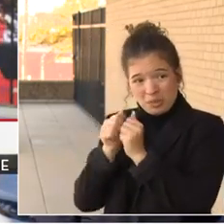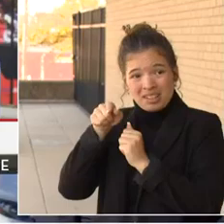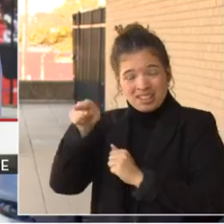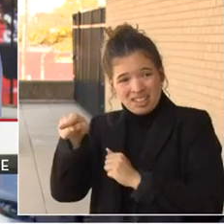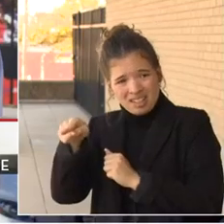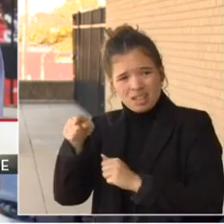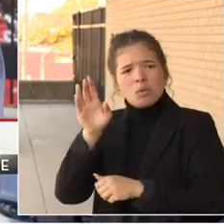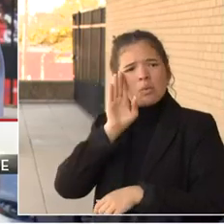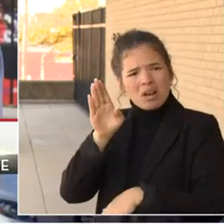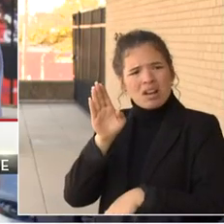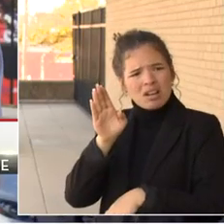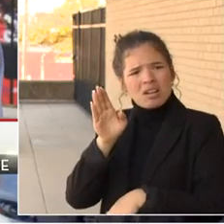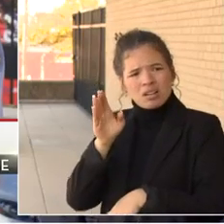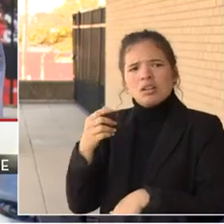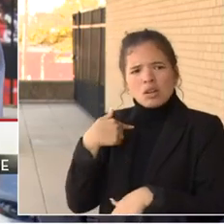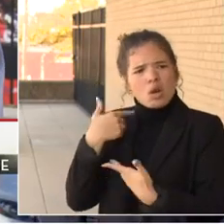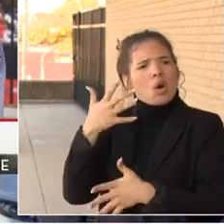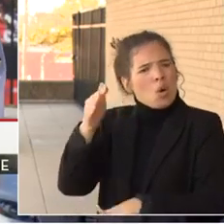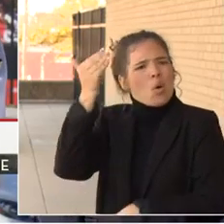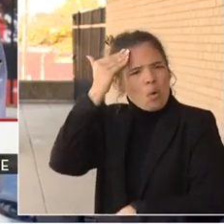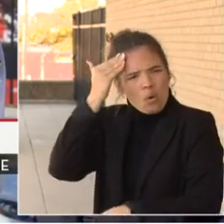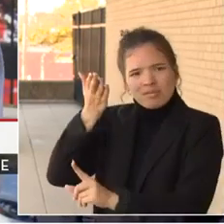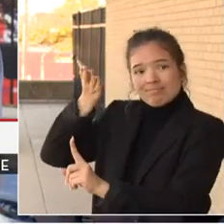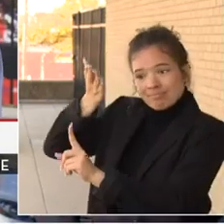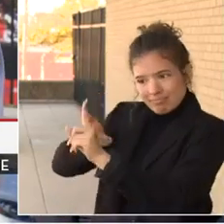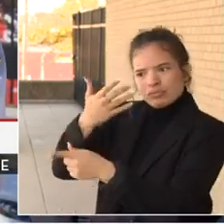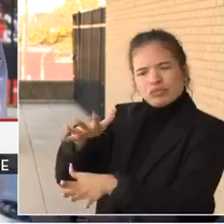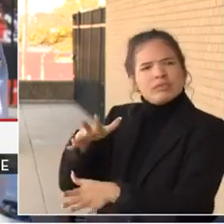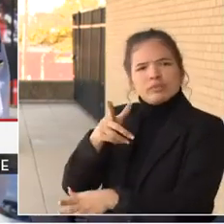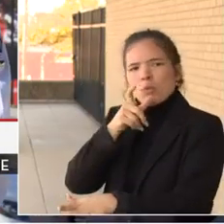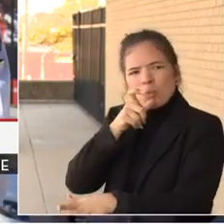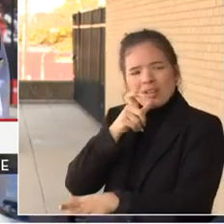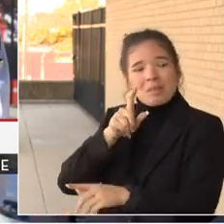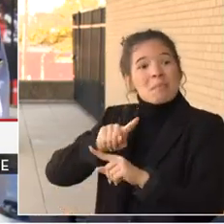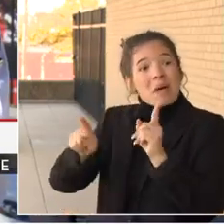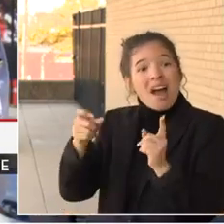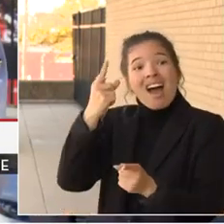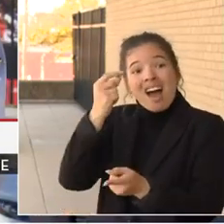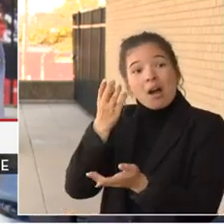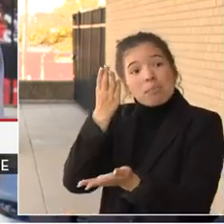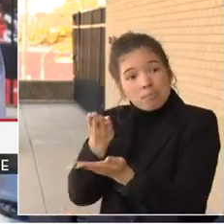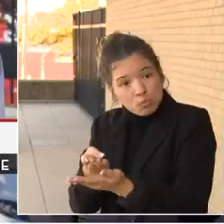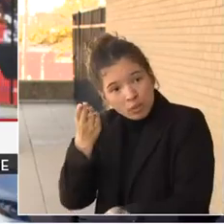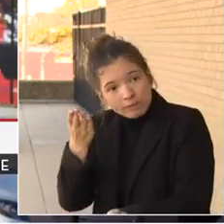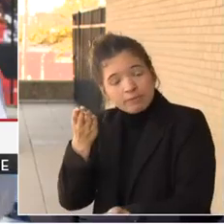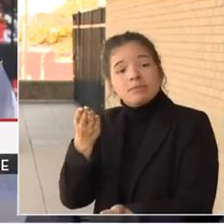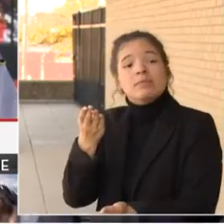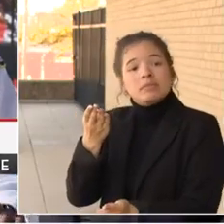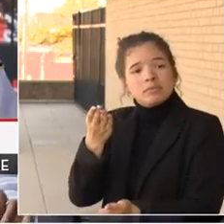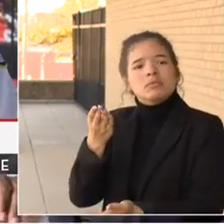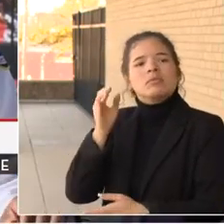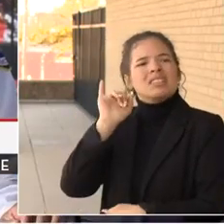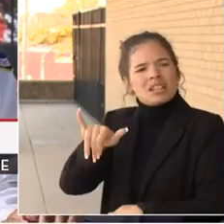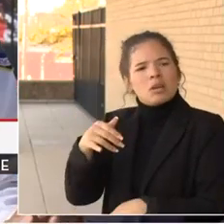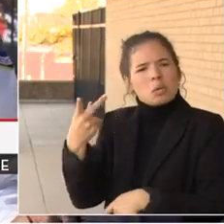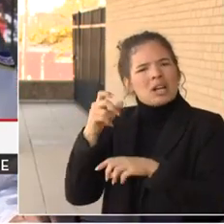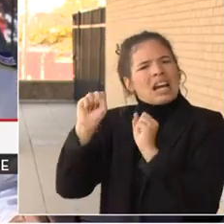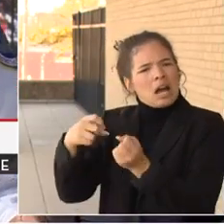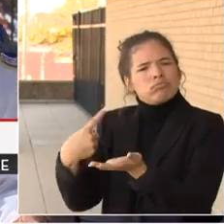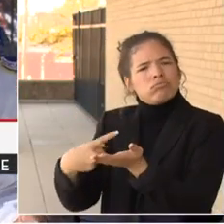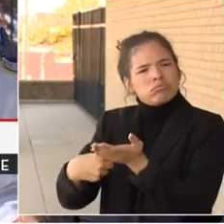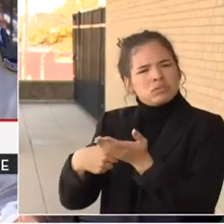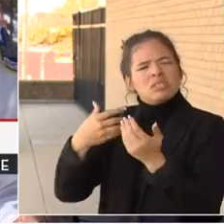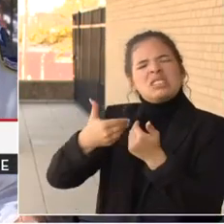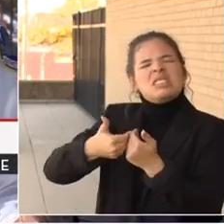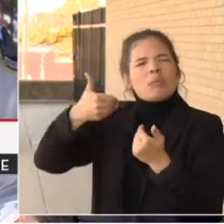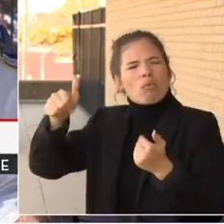is. And if we know who this person is, you know, maybe there's some evidence or something. But yeah, that's really an offline conversation that that can be handled. We